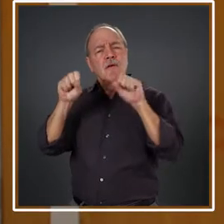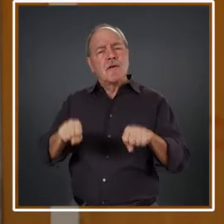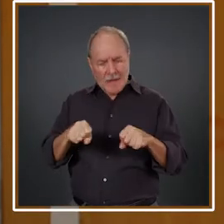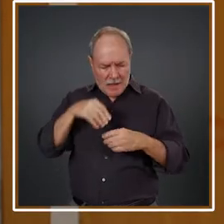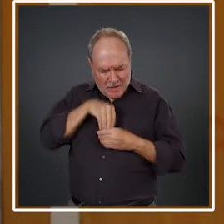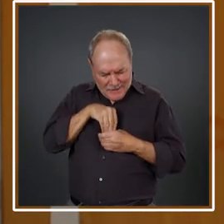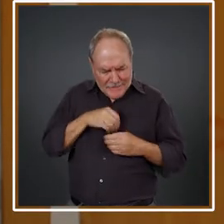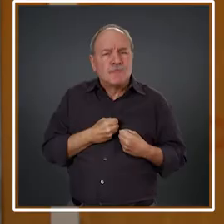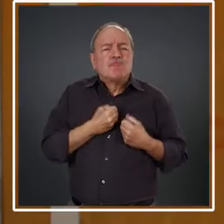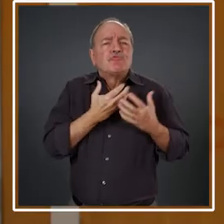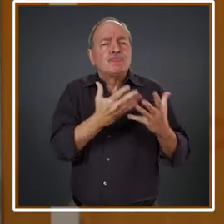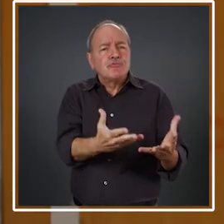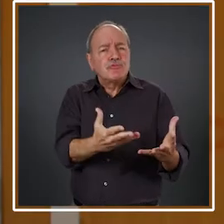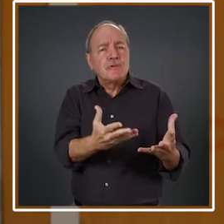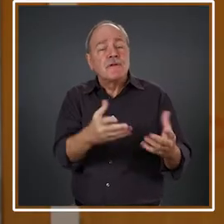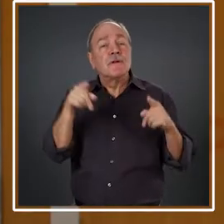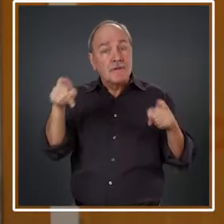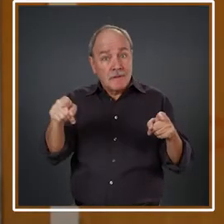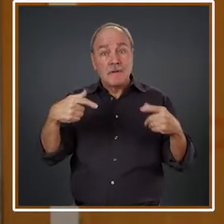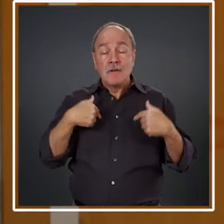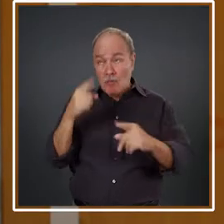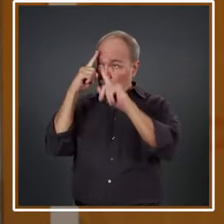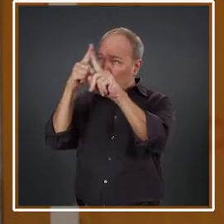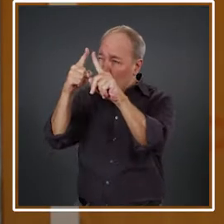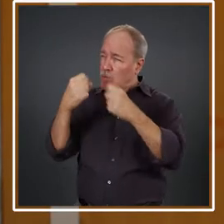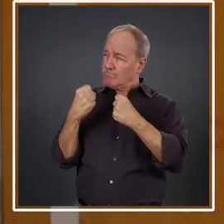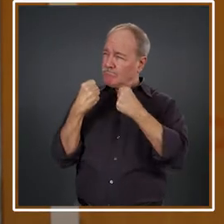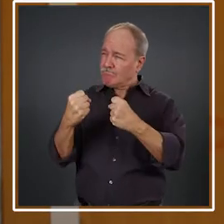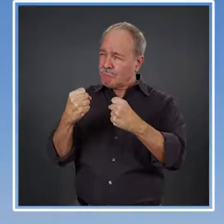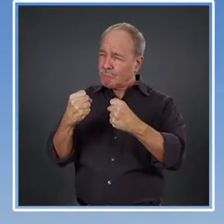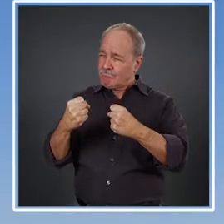have strength, I have determination. It's stuck in my head and no one can change that.